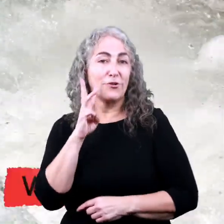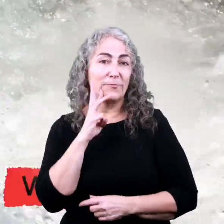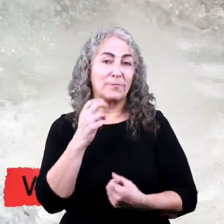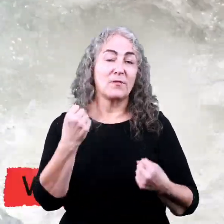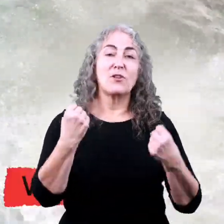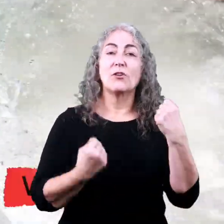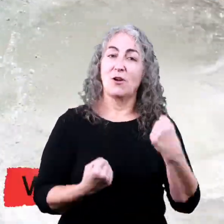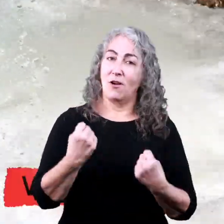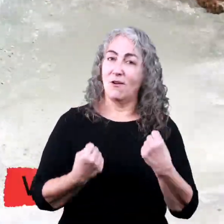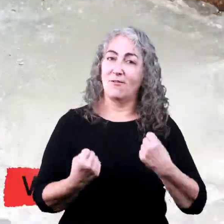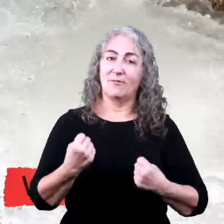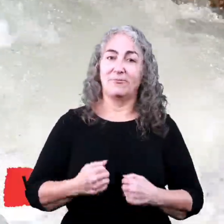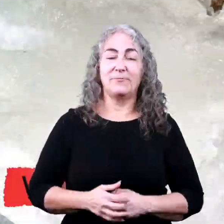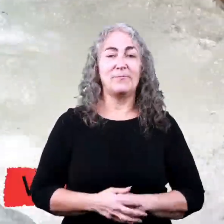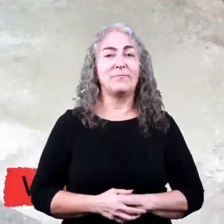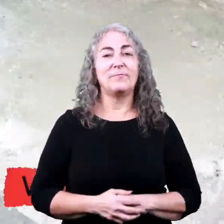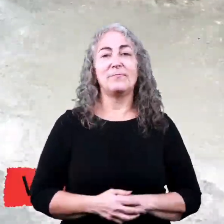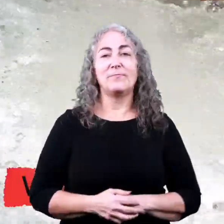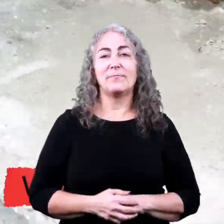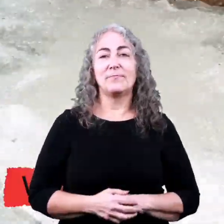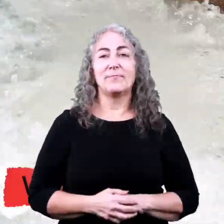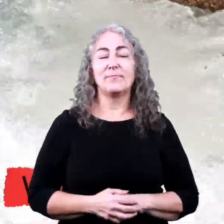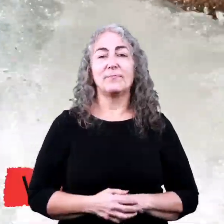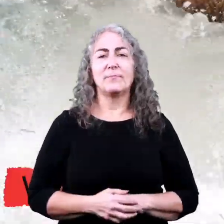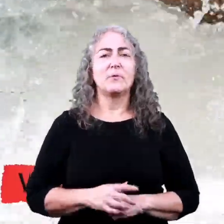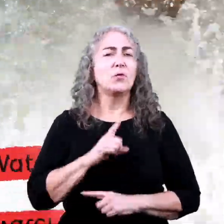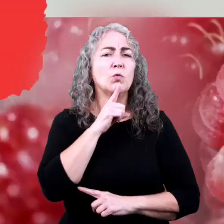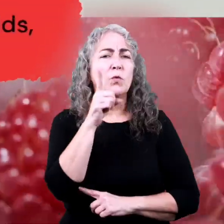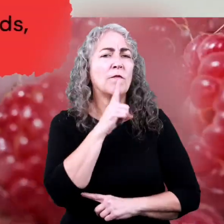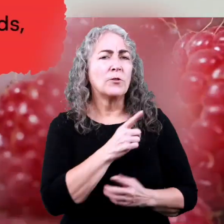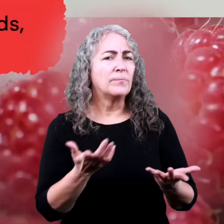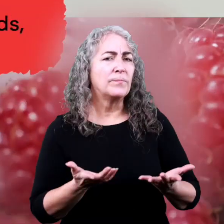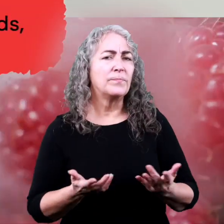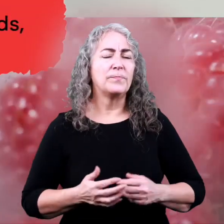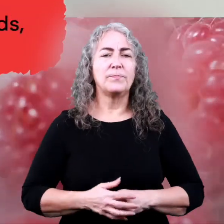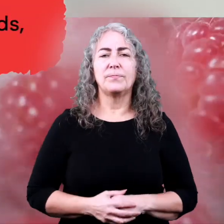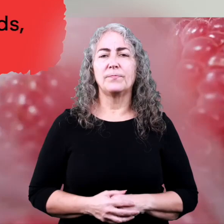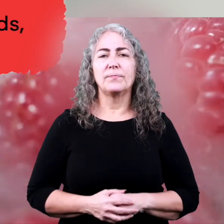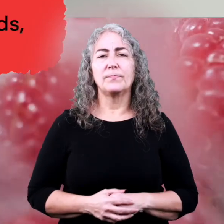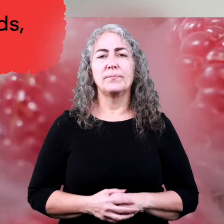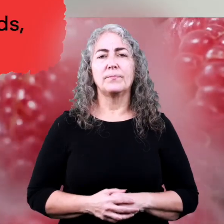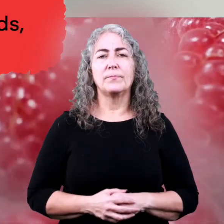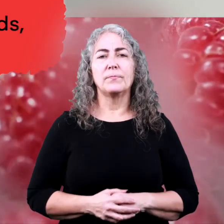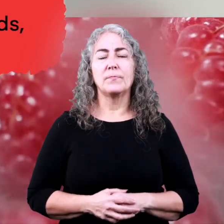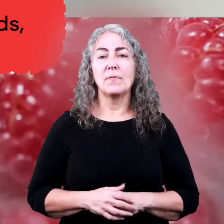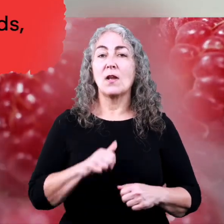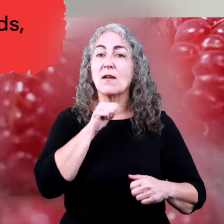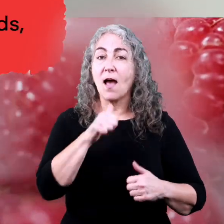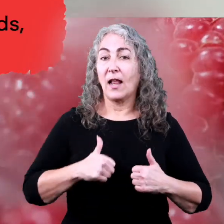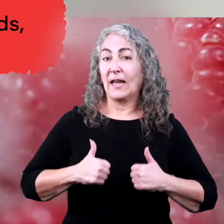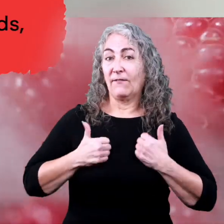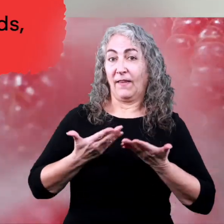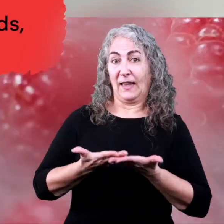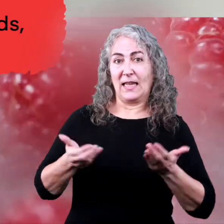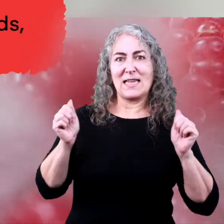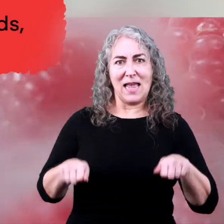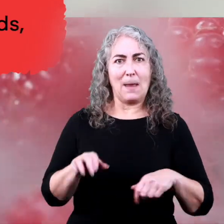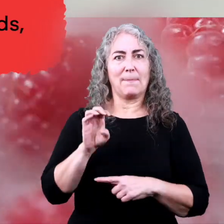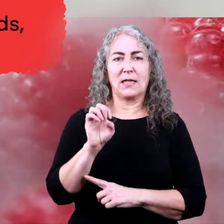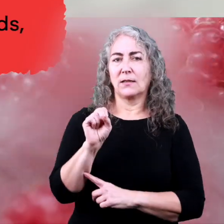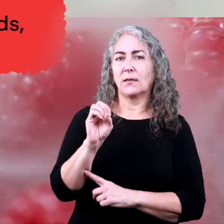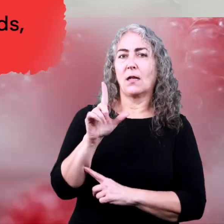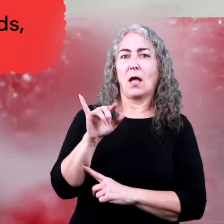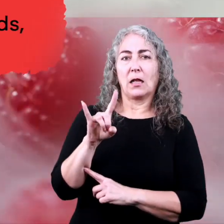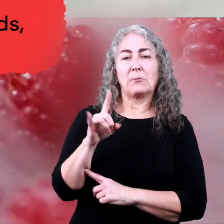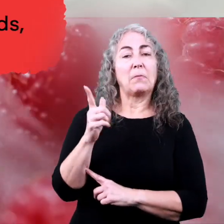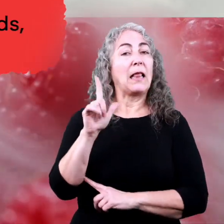water, or a car True or false Non-living things can